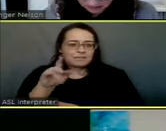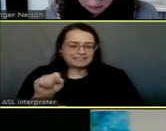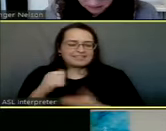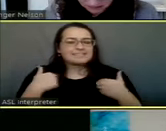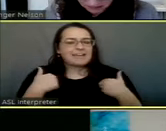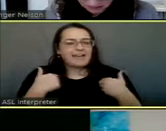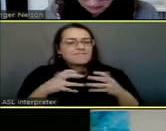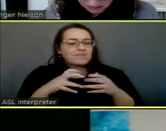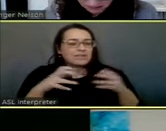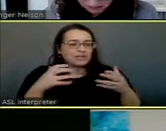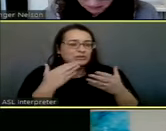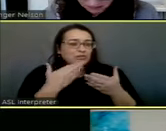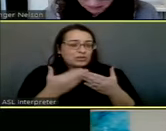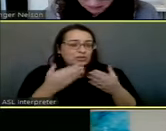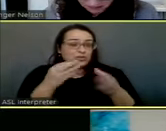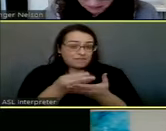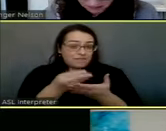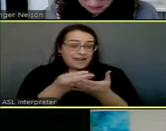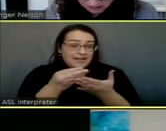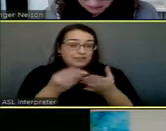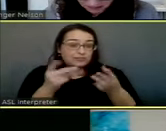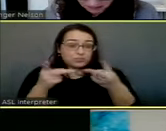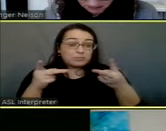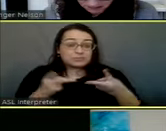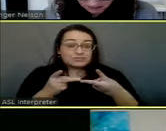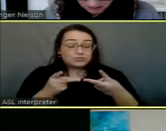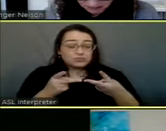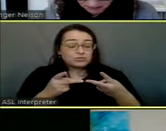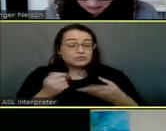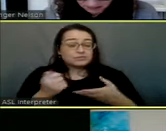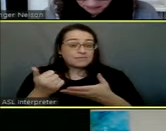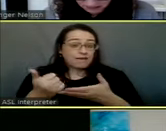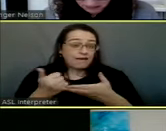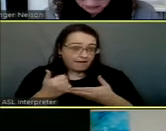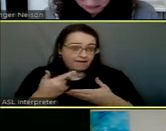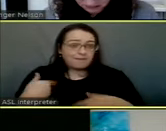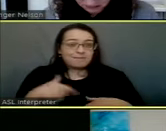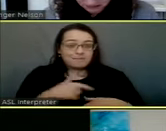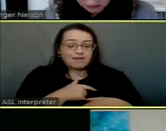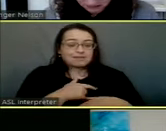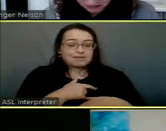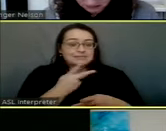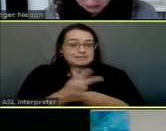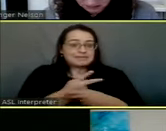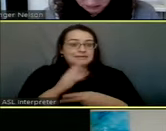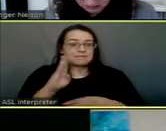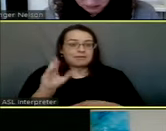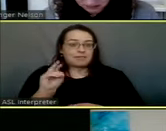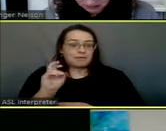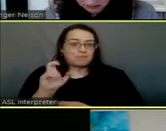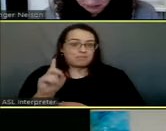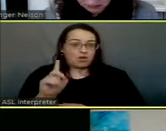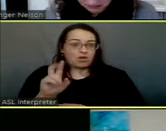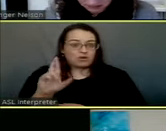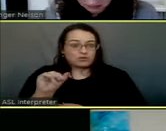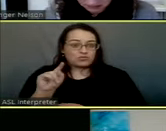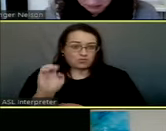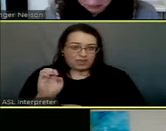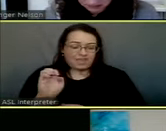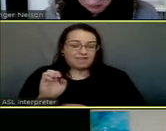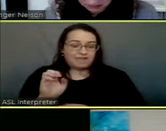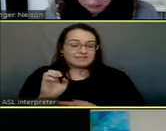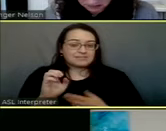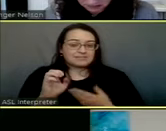position that helped us keep that bond rating during